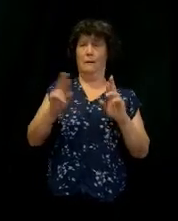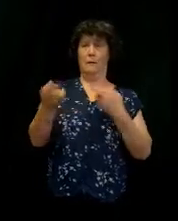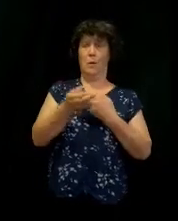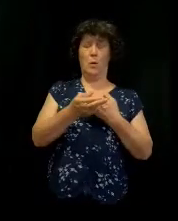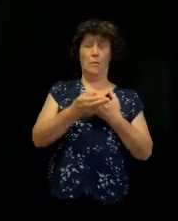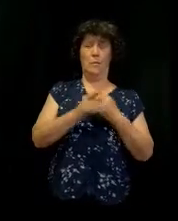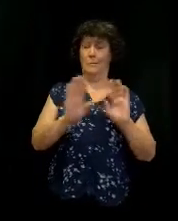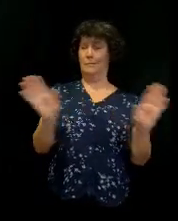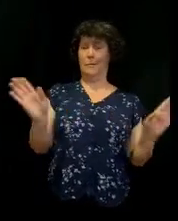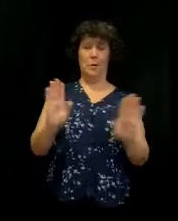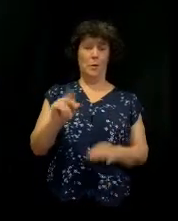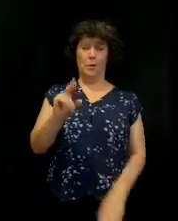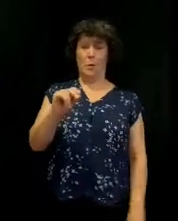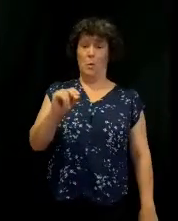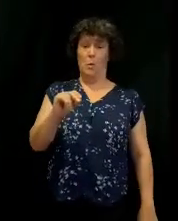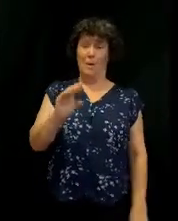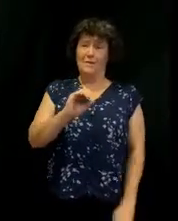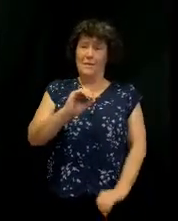None.